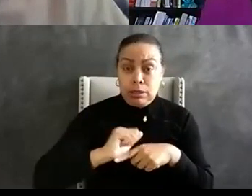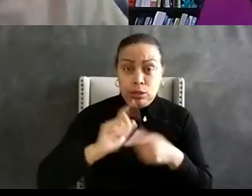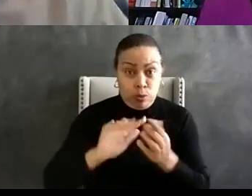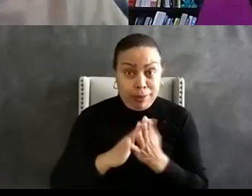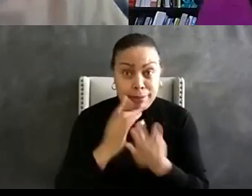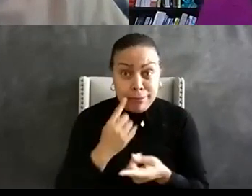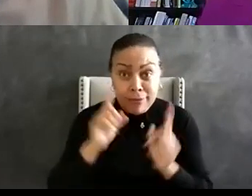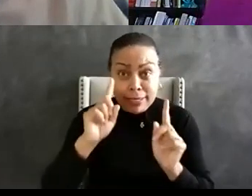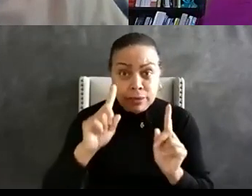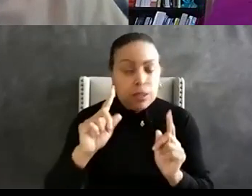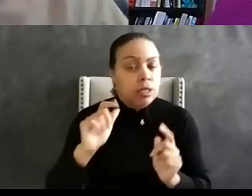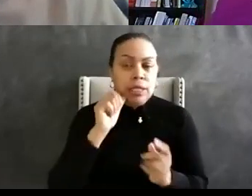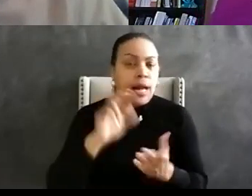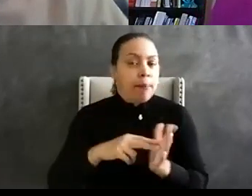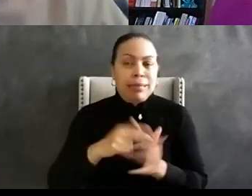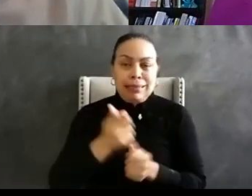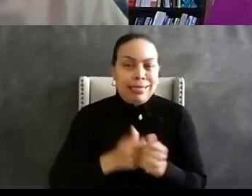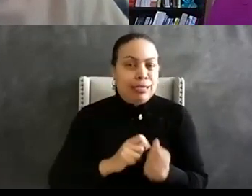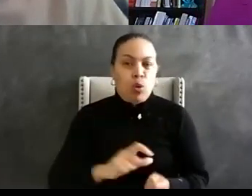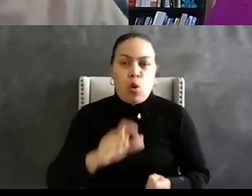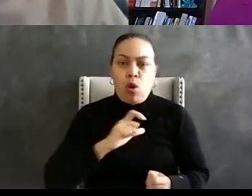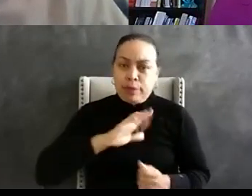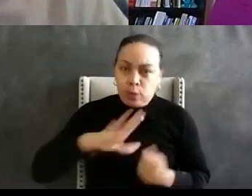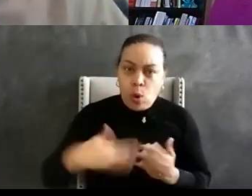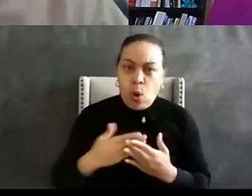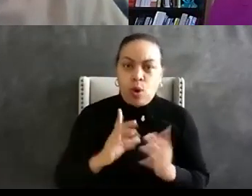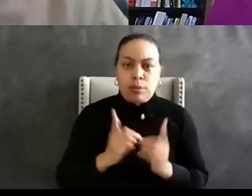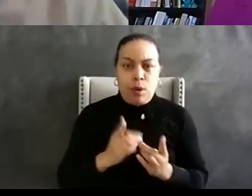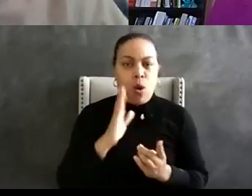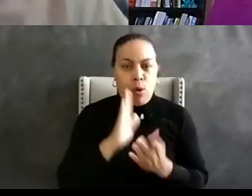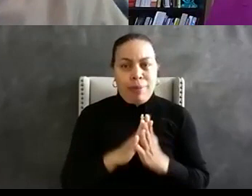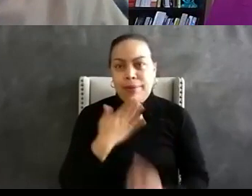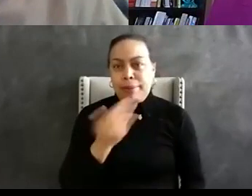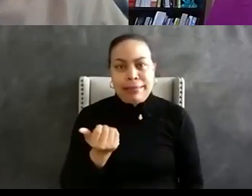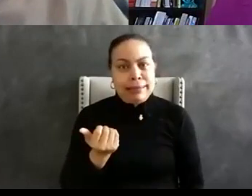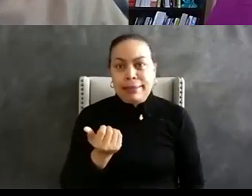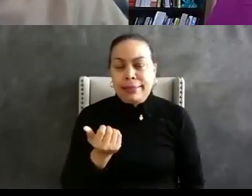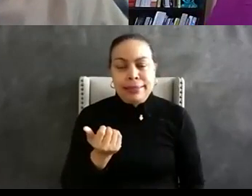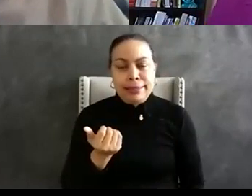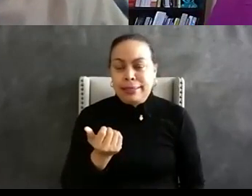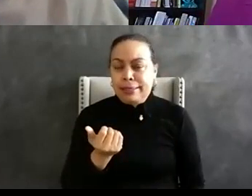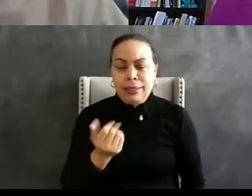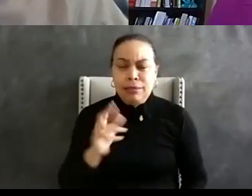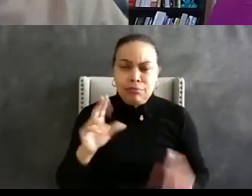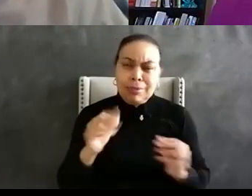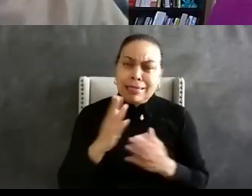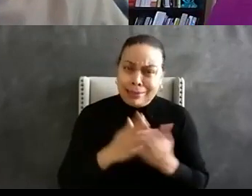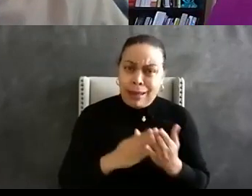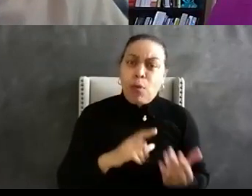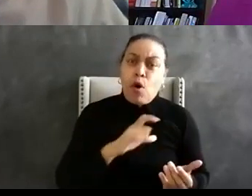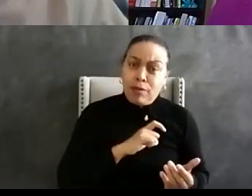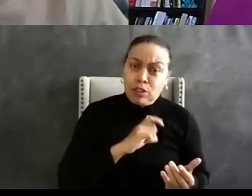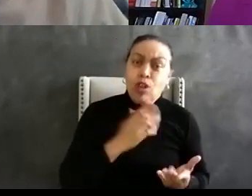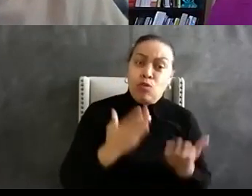doesn't mean that every officer in the department is going to be the best at it there are going to be some officers that probably